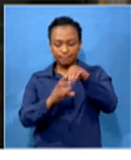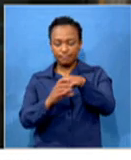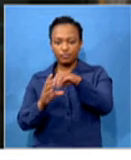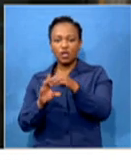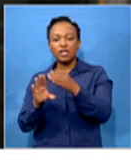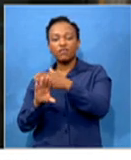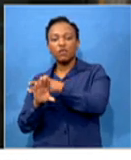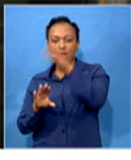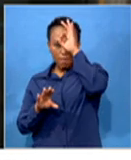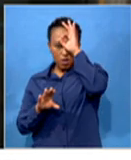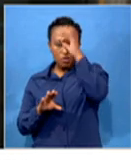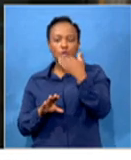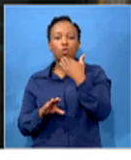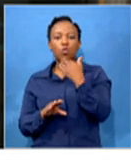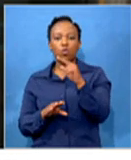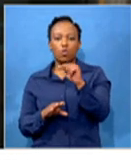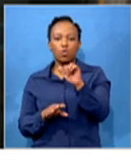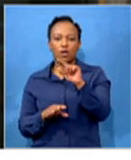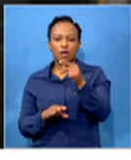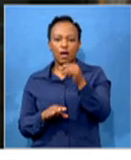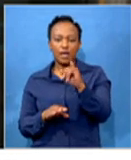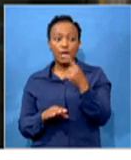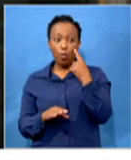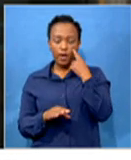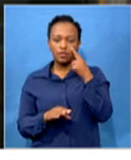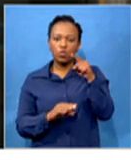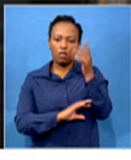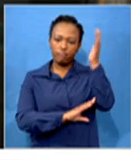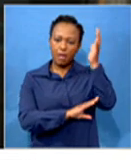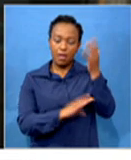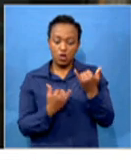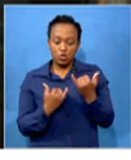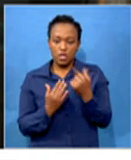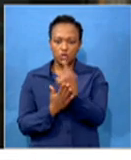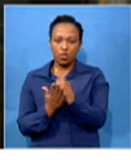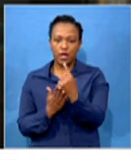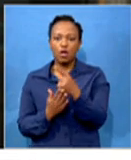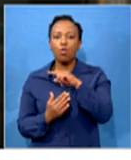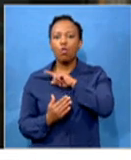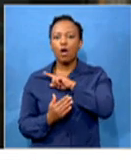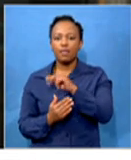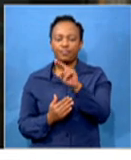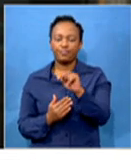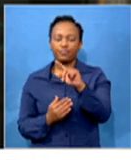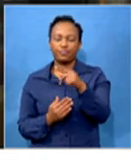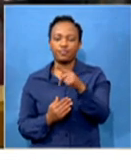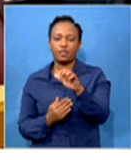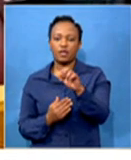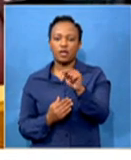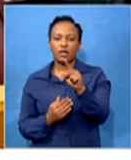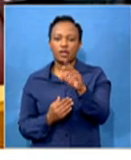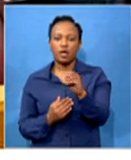Minister Nati Ngleko is among the witnesses expected to take the stand this week. Ngleko has applied to rebut former